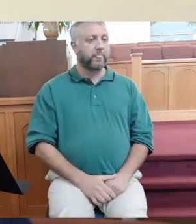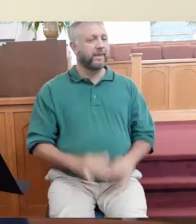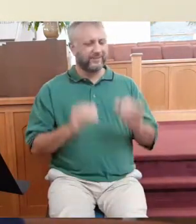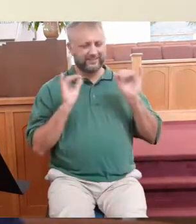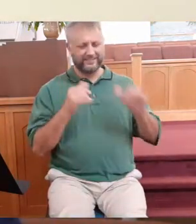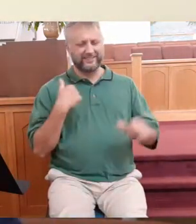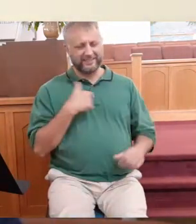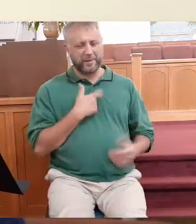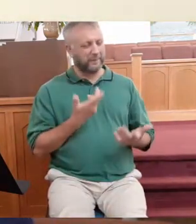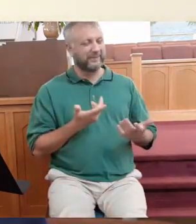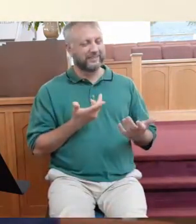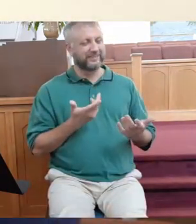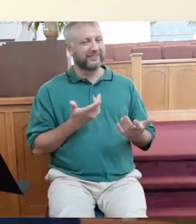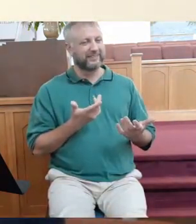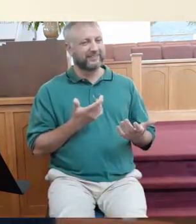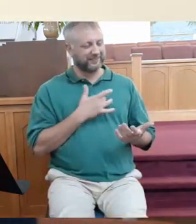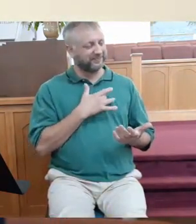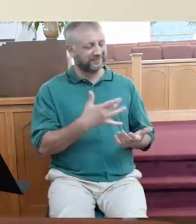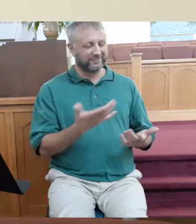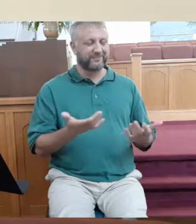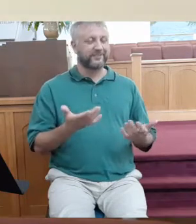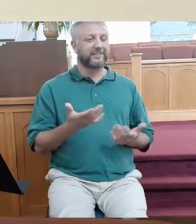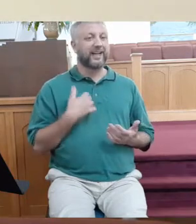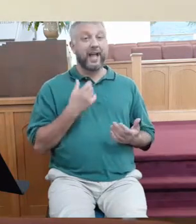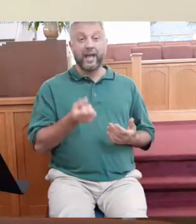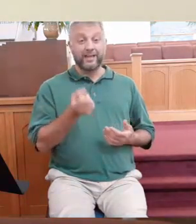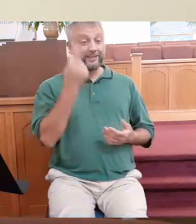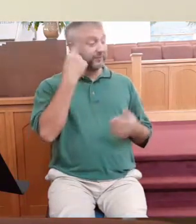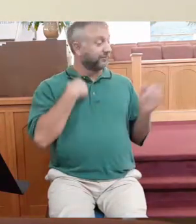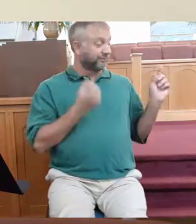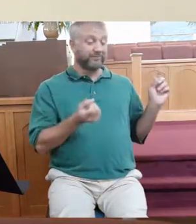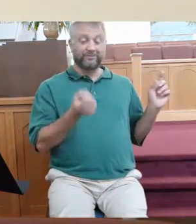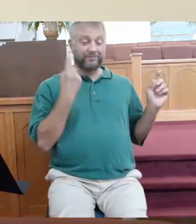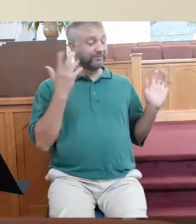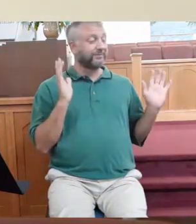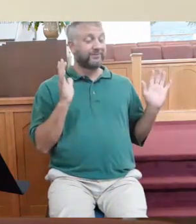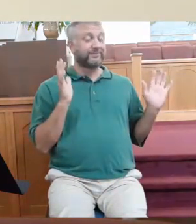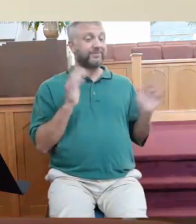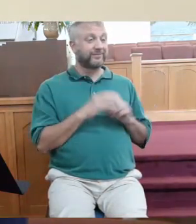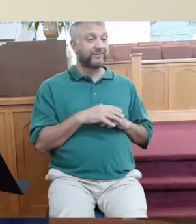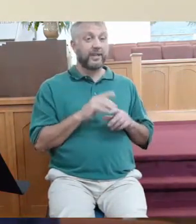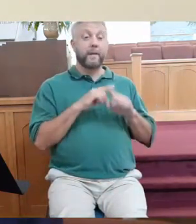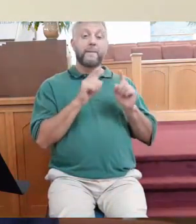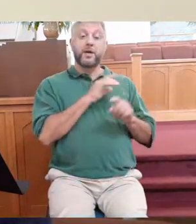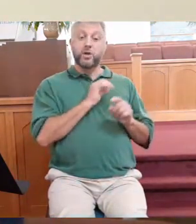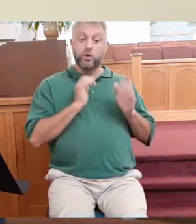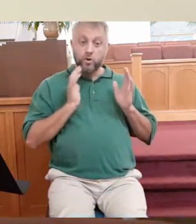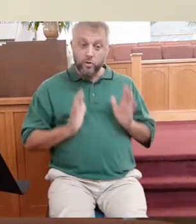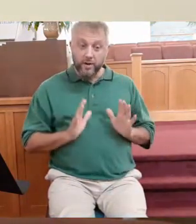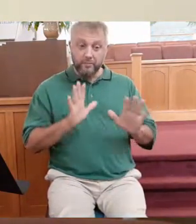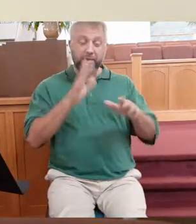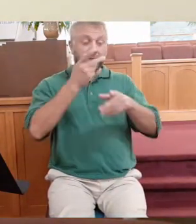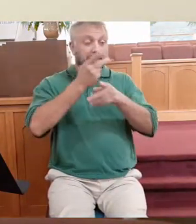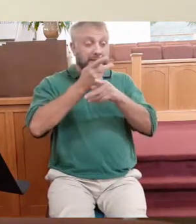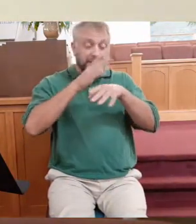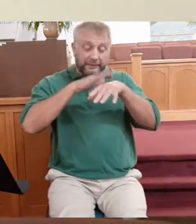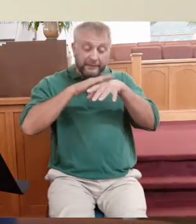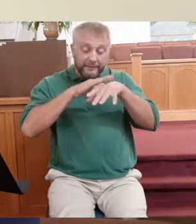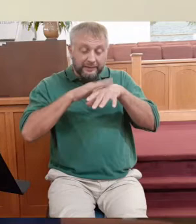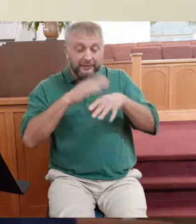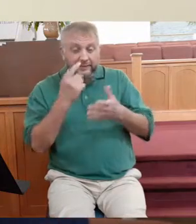what we would say. All of us would say it. And I understand you saying that. But as Christians, if we're not careful,